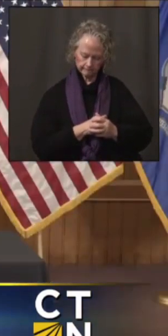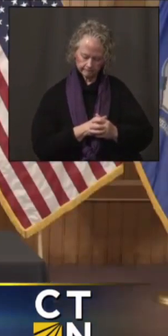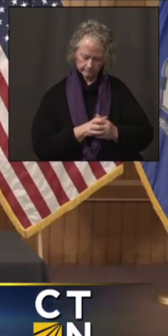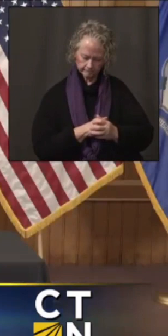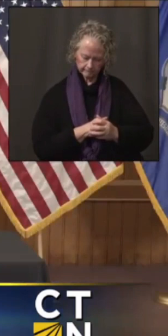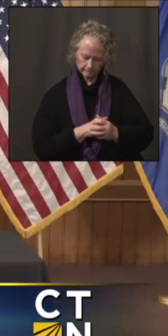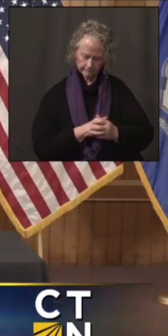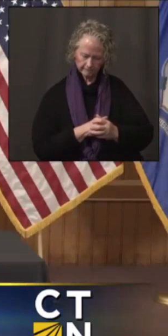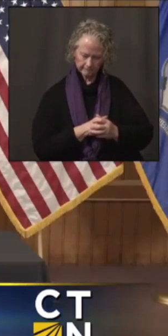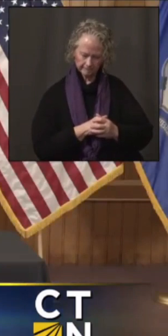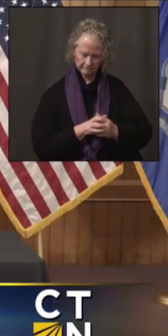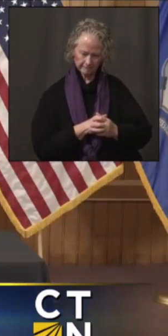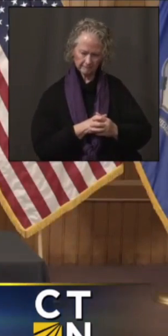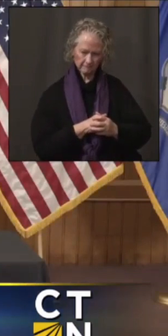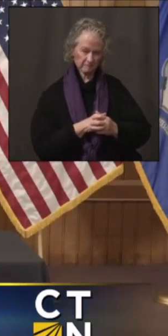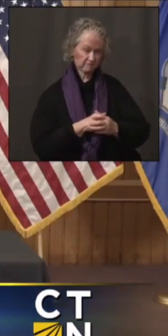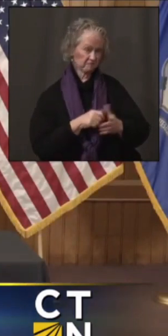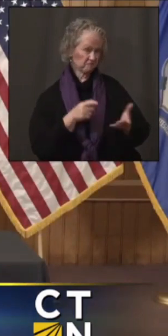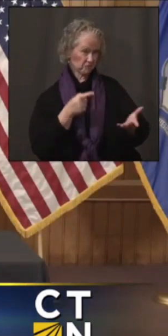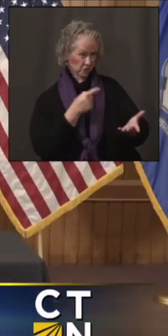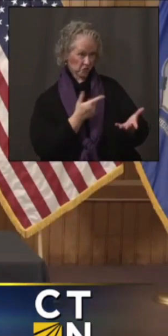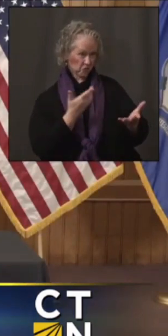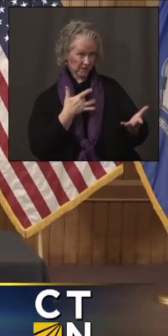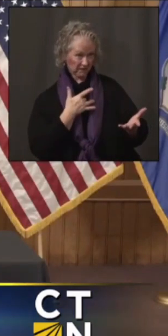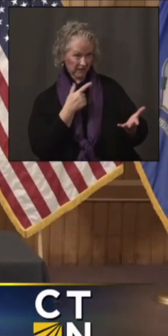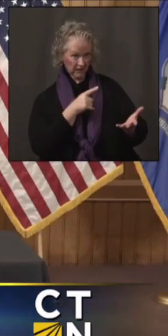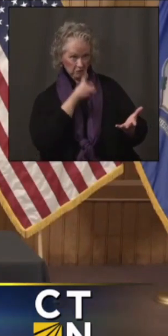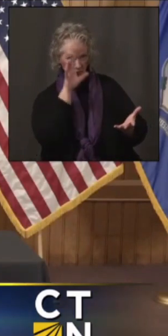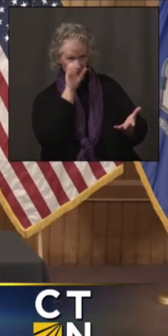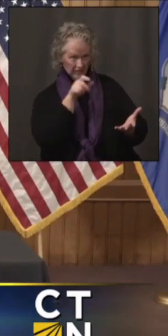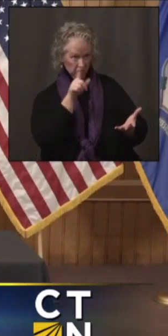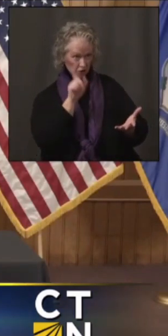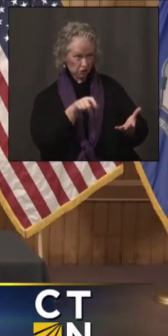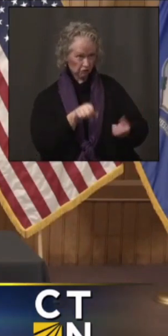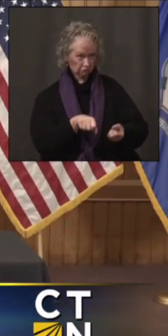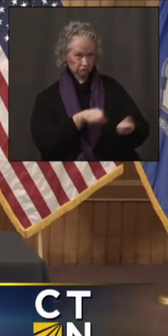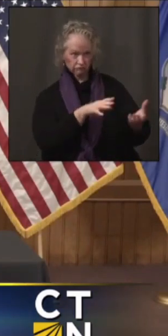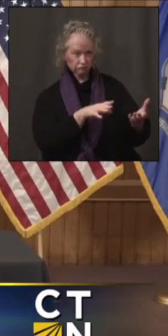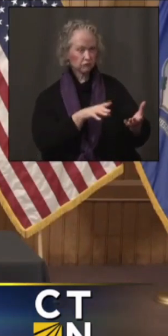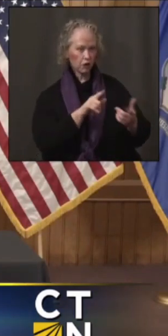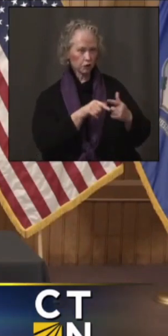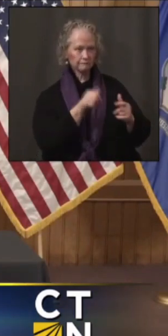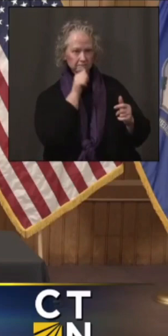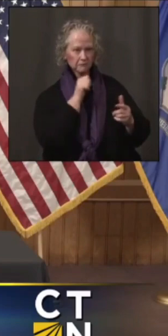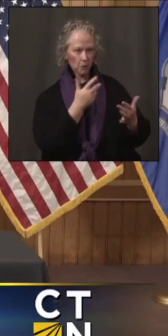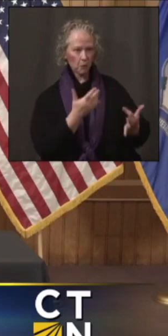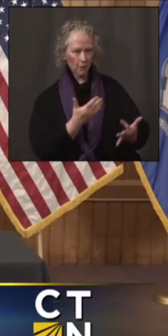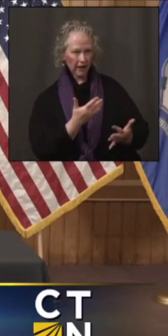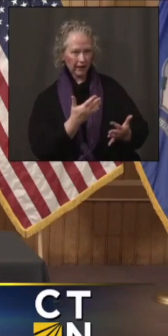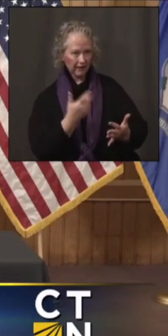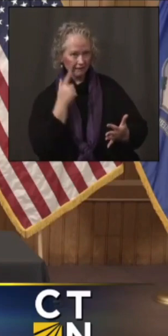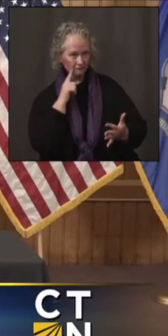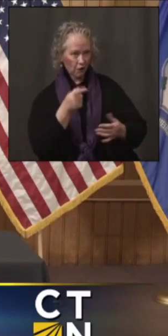So it sounds like at this point, you're not calling for the removal of the president and simply waiting for the transition to happen. Oh, I see.